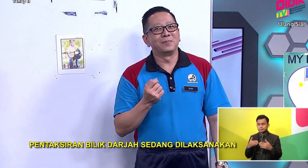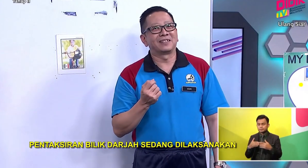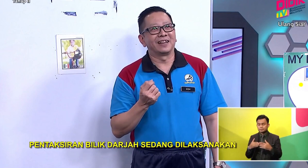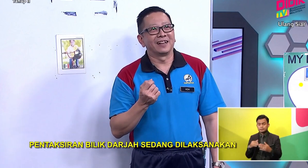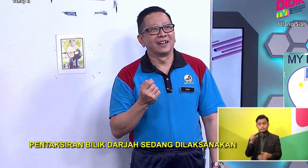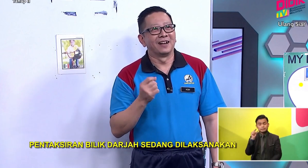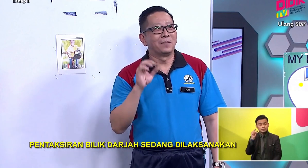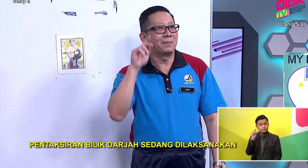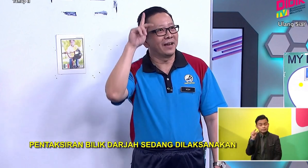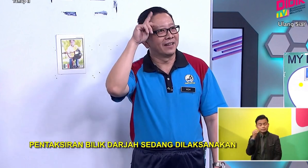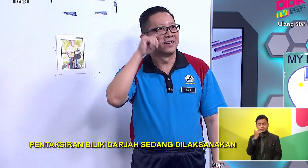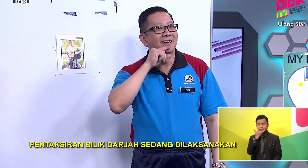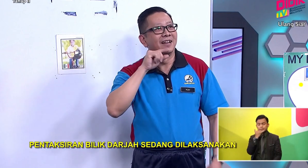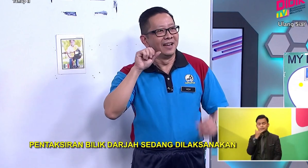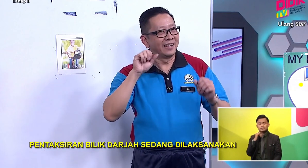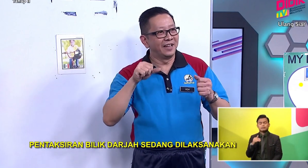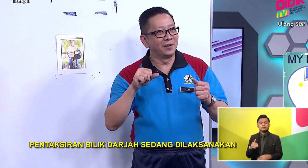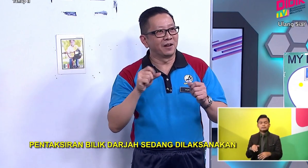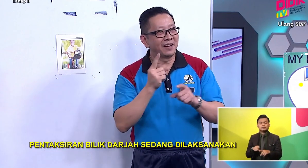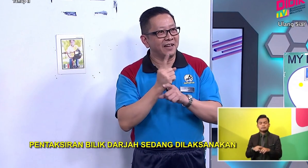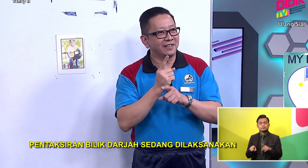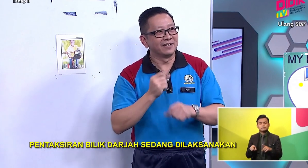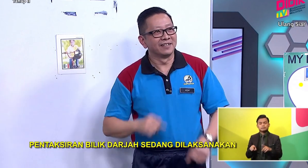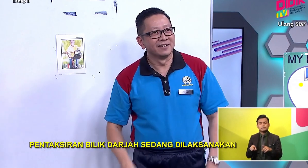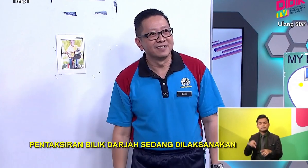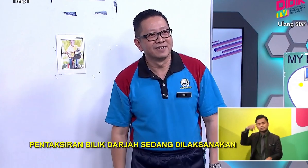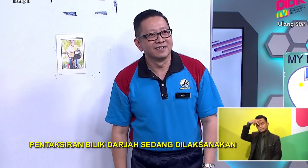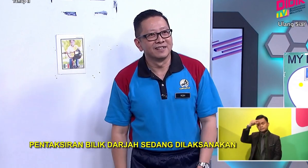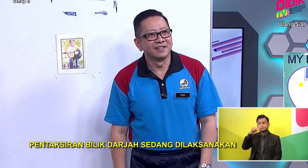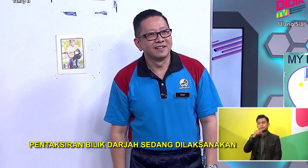Mistake Pengpeng Can you correct it?